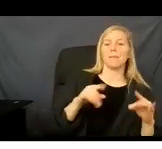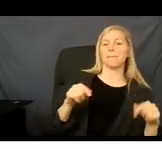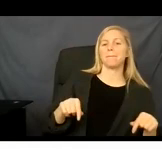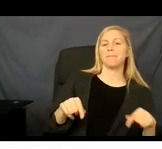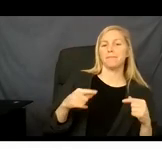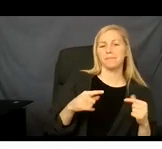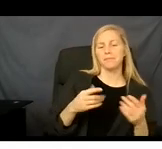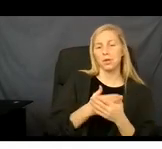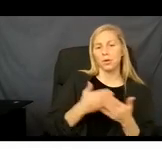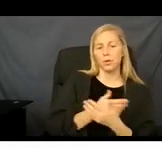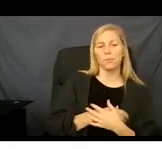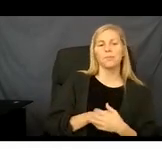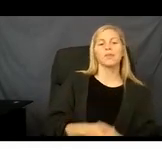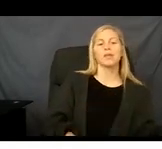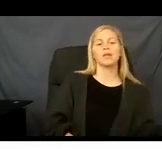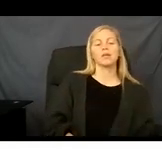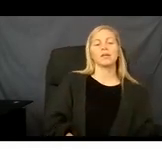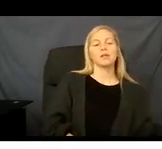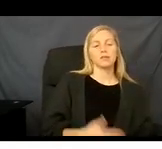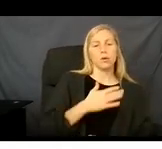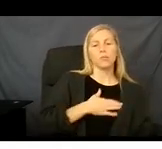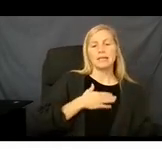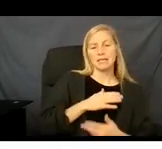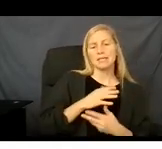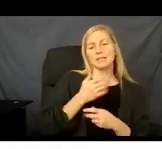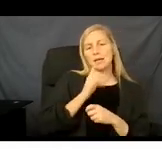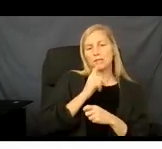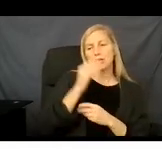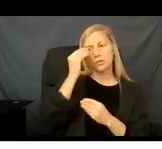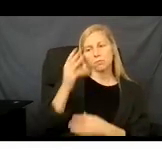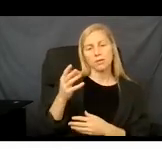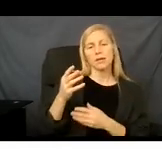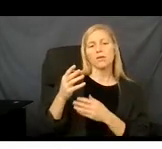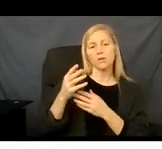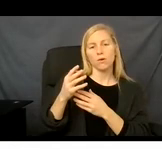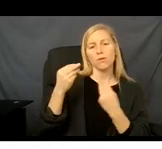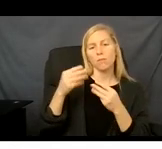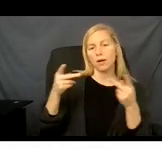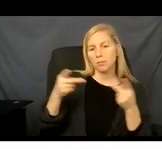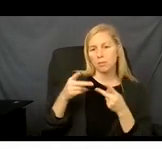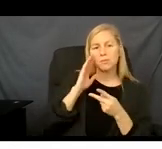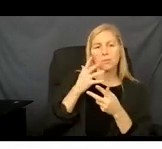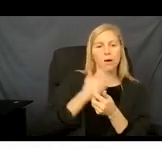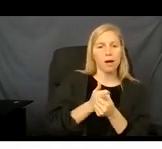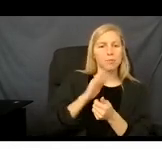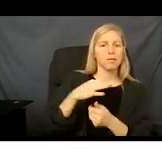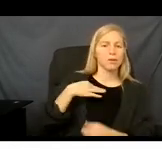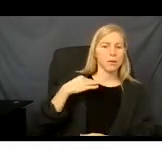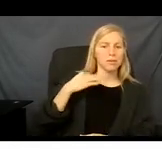moving, call the marketplace, give us your out-of-state address so we can update your application for cancellation.